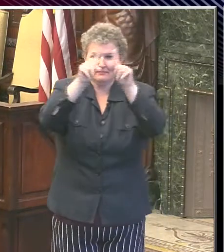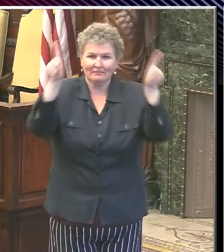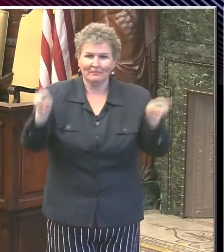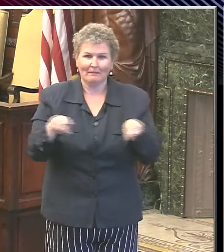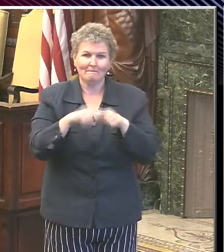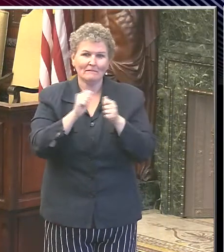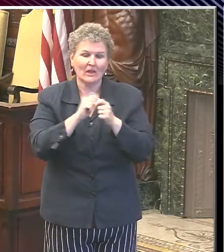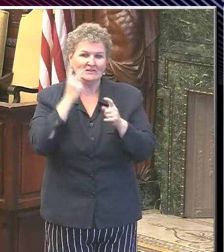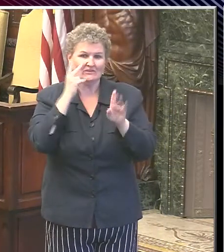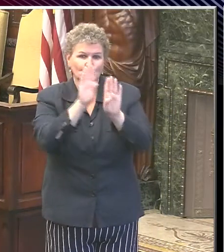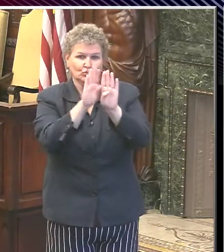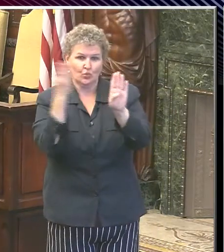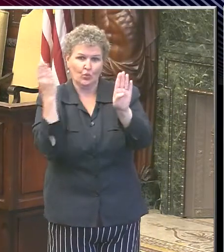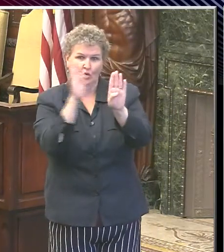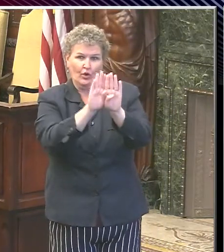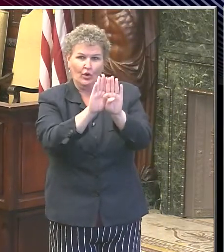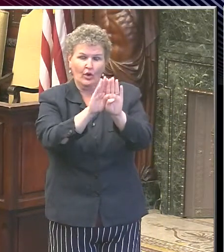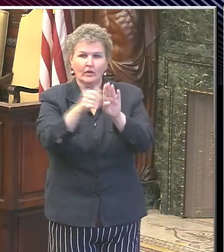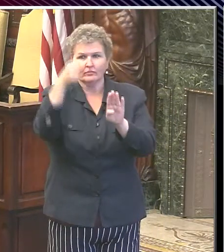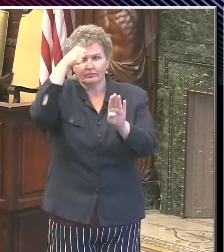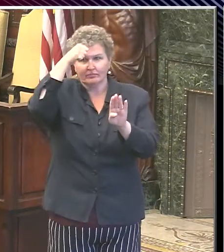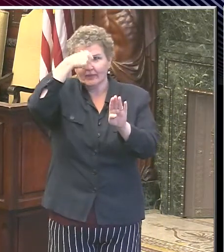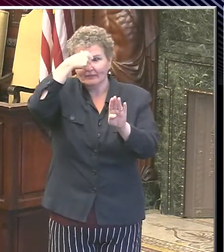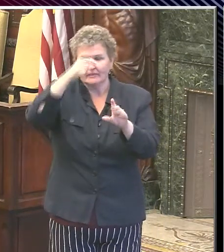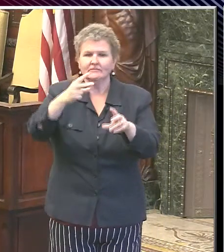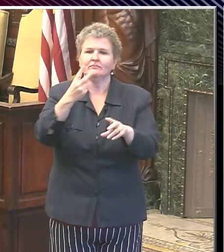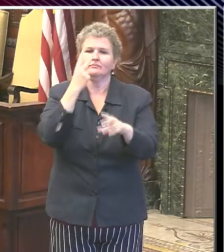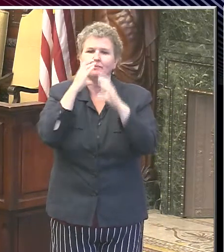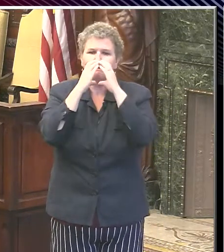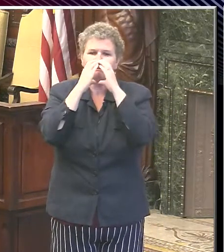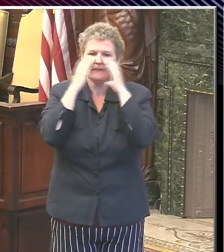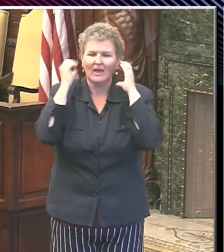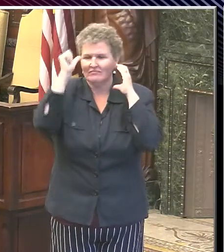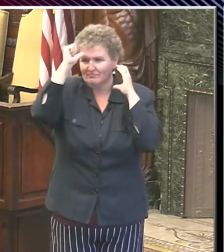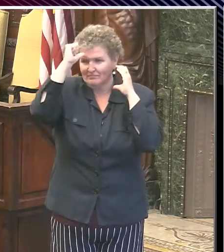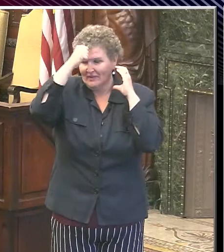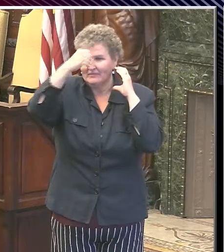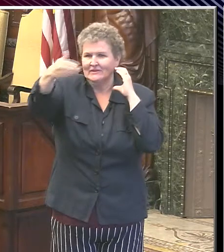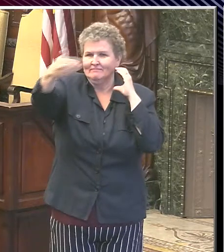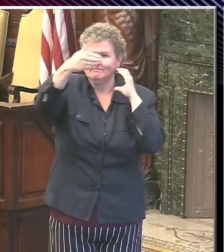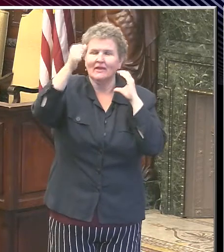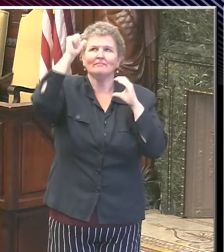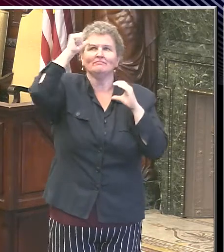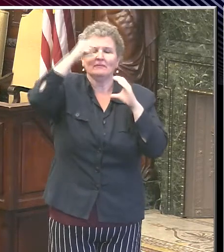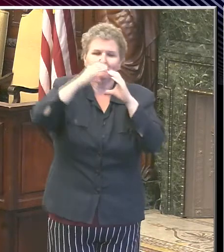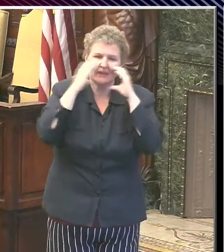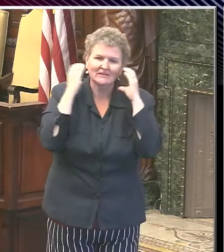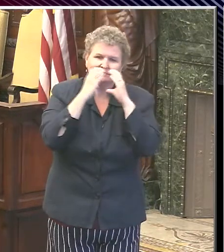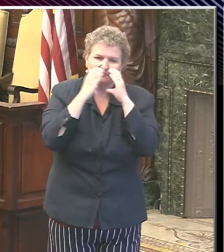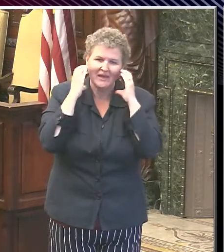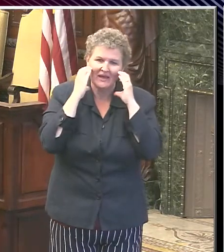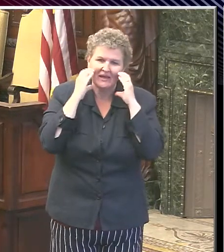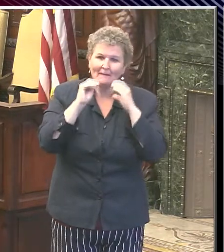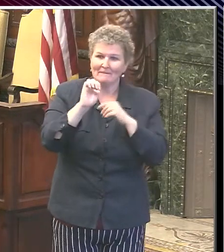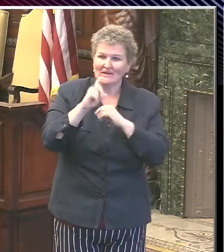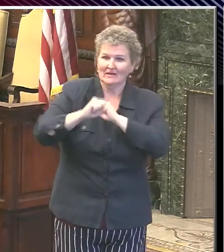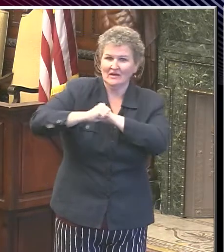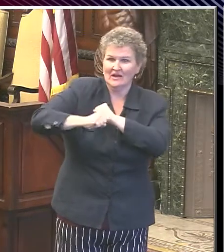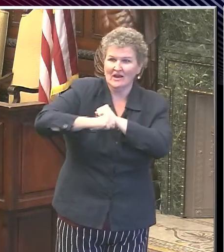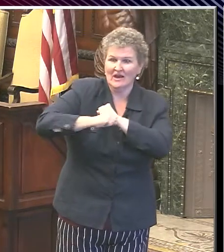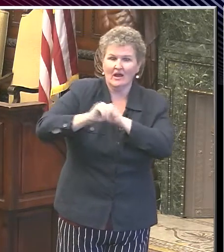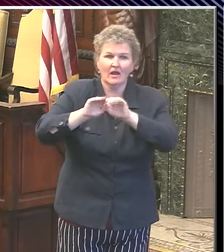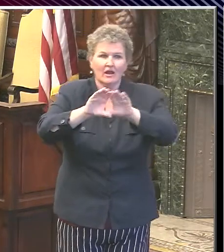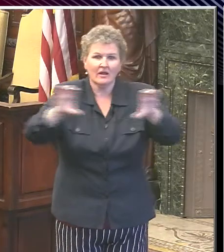This is something that really should be standard equipment when you get out of the house. We have a media campaign like that picture across my